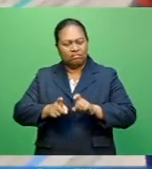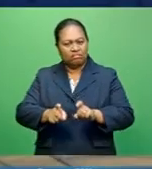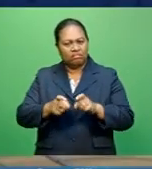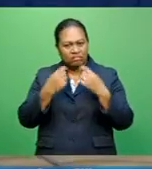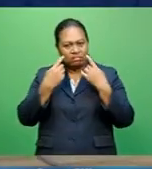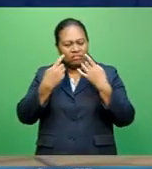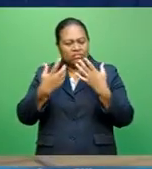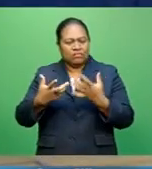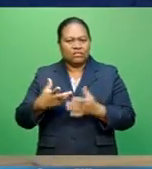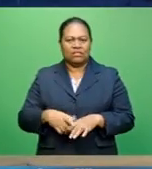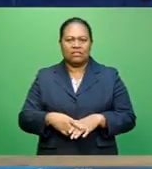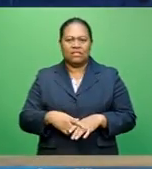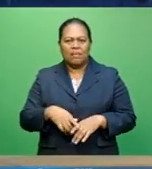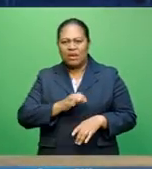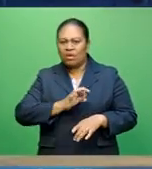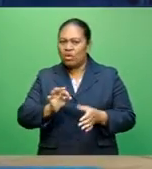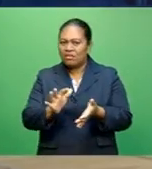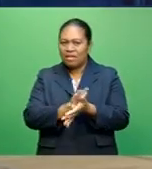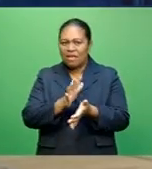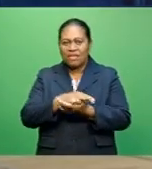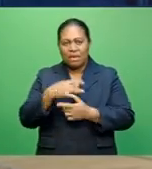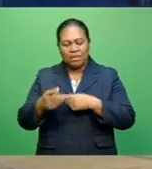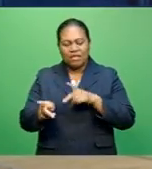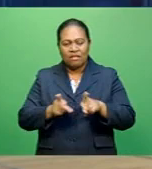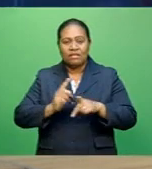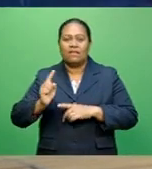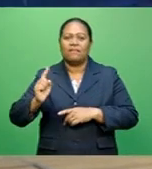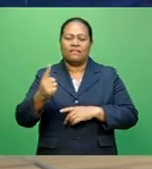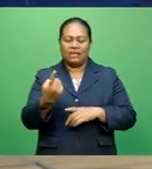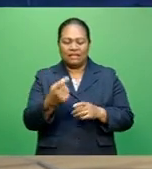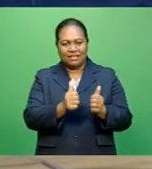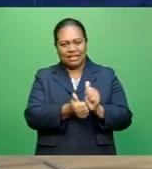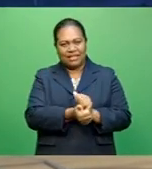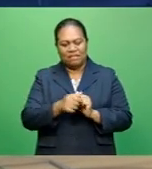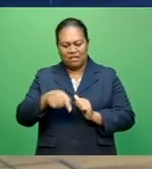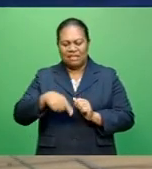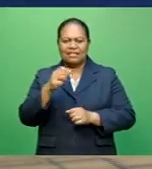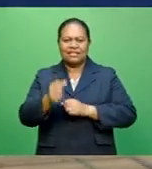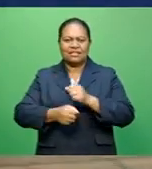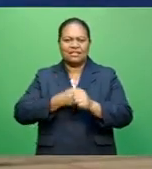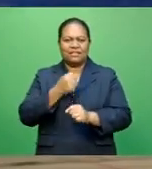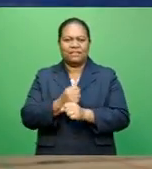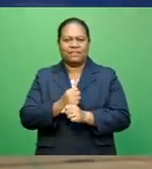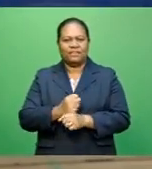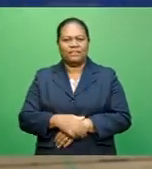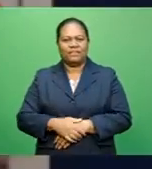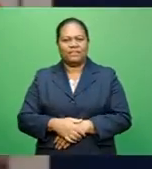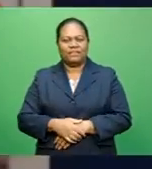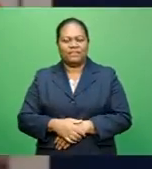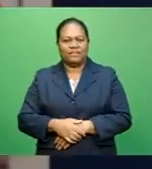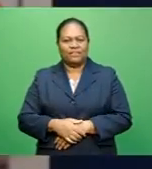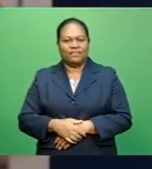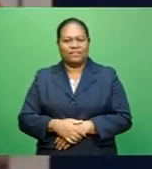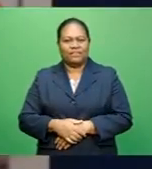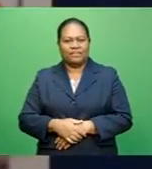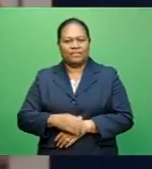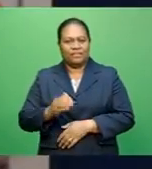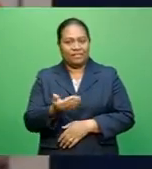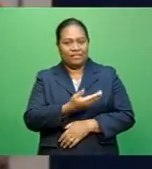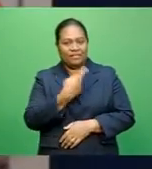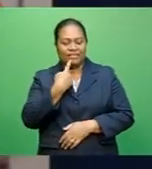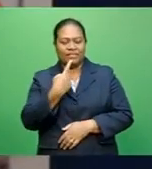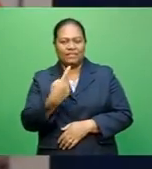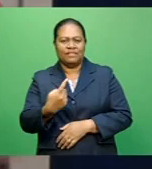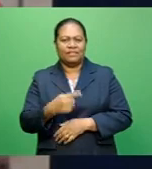despite their disappointing performance in their first two matches this season. Towards the end of the game, we could see a lot of our guys starting